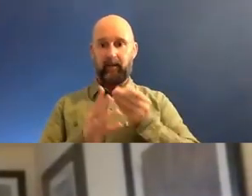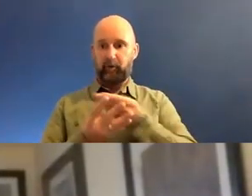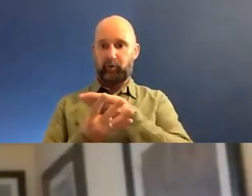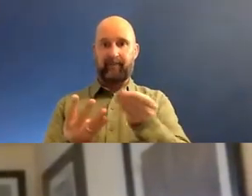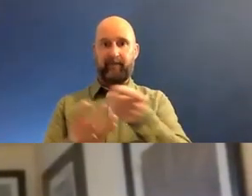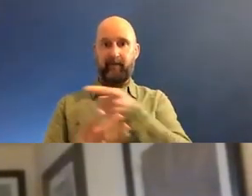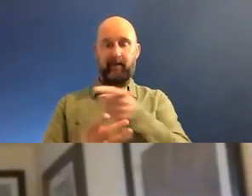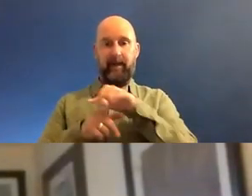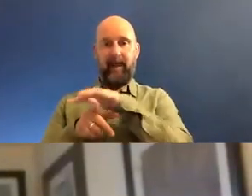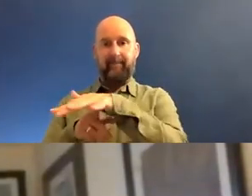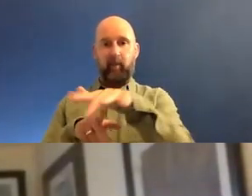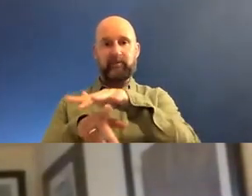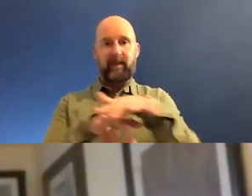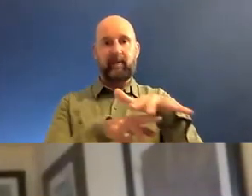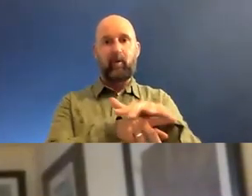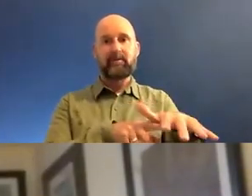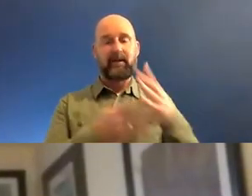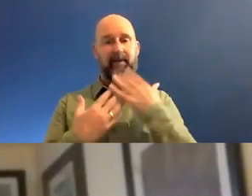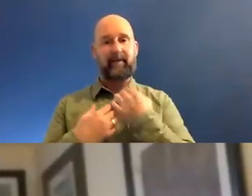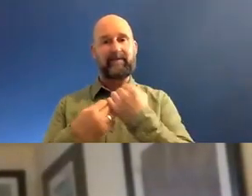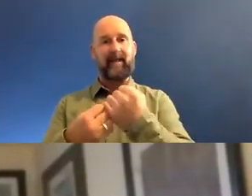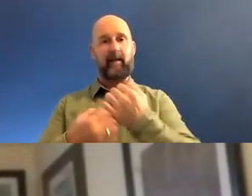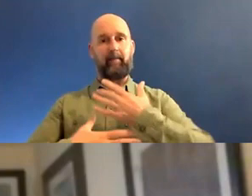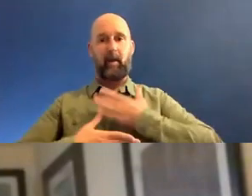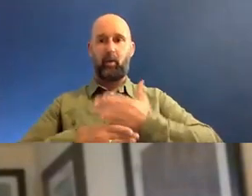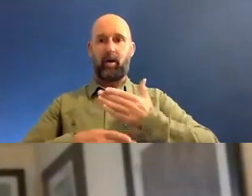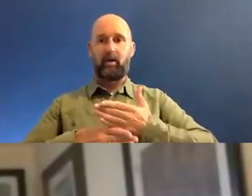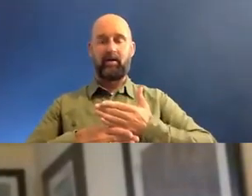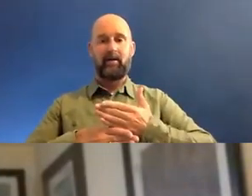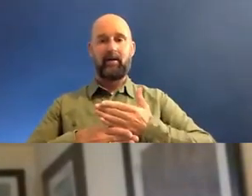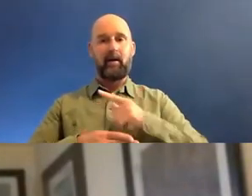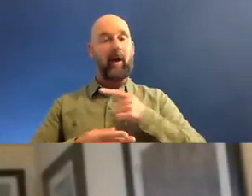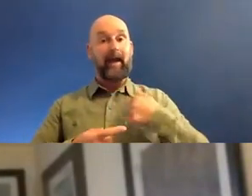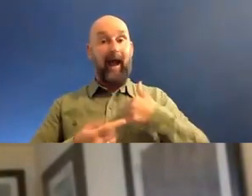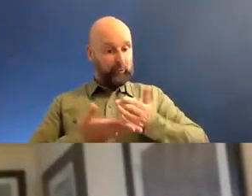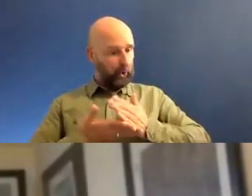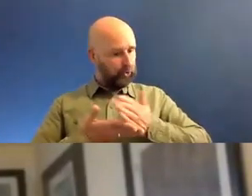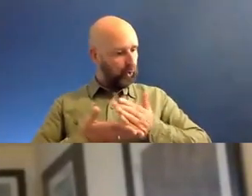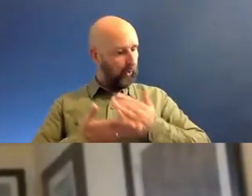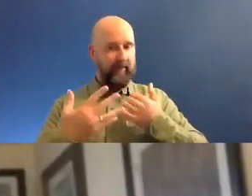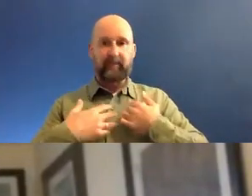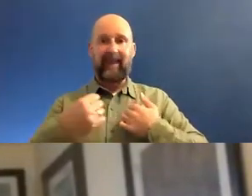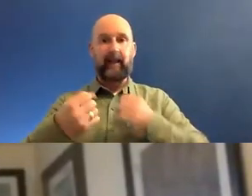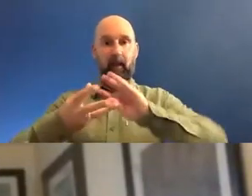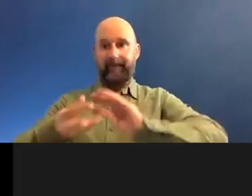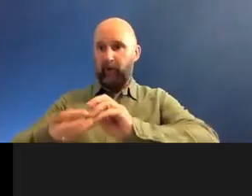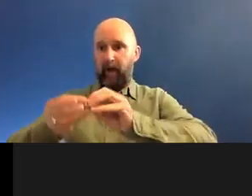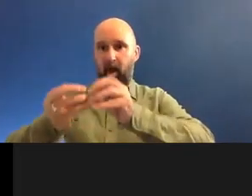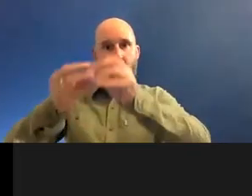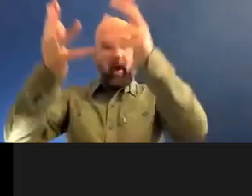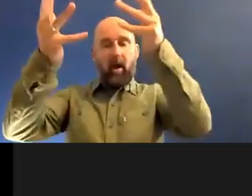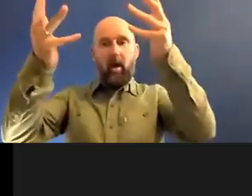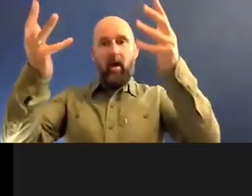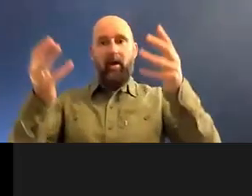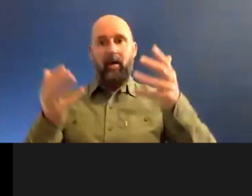it's just that they've taken what I've given them, even when I wasn't sure and they've run with it. And it's a